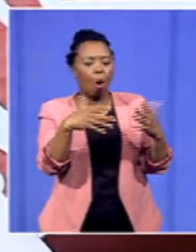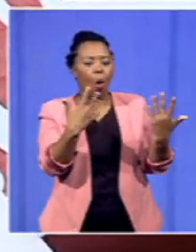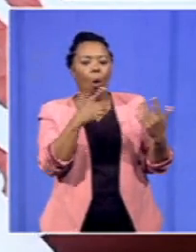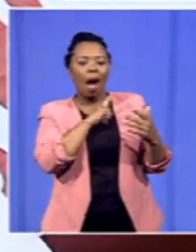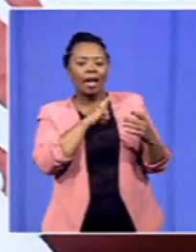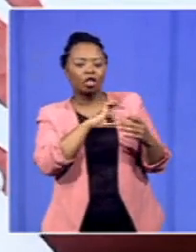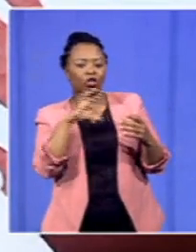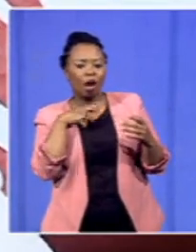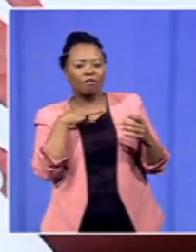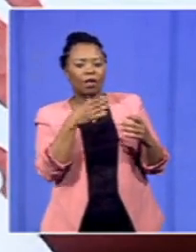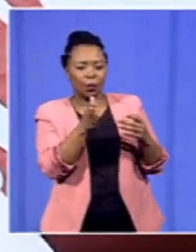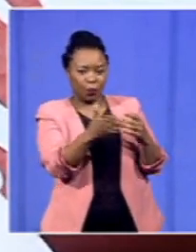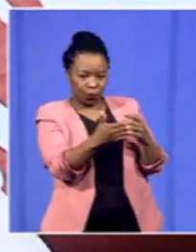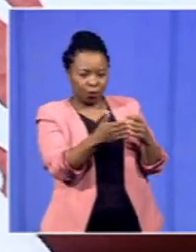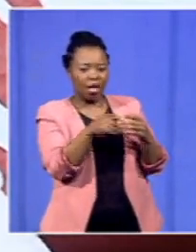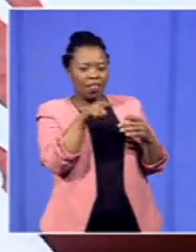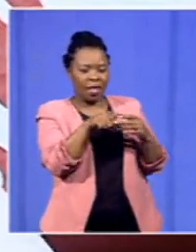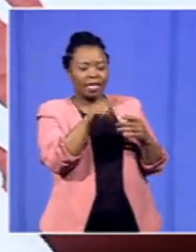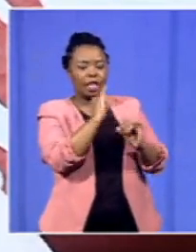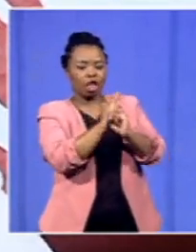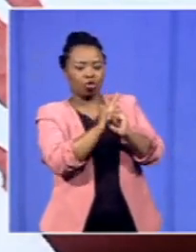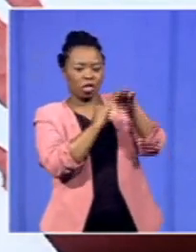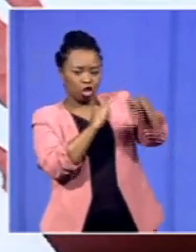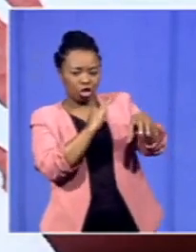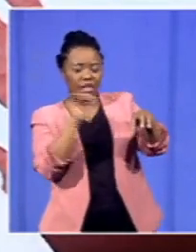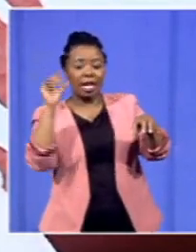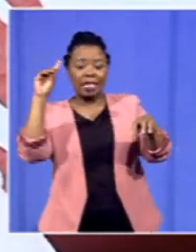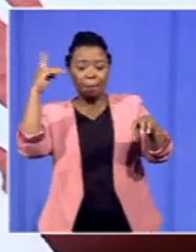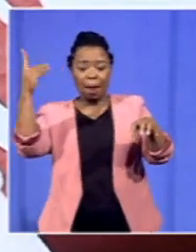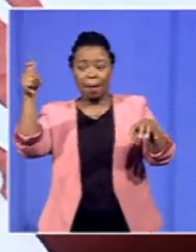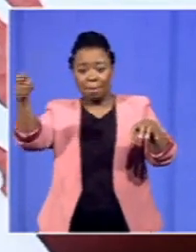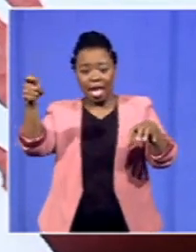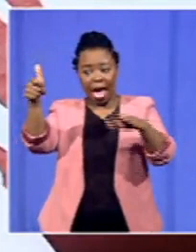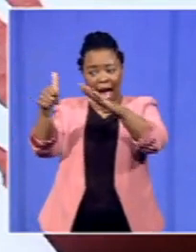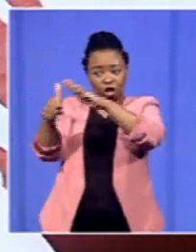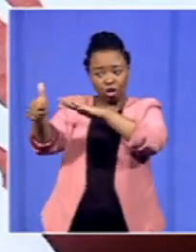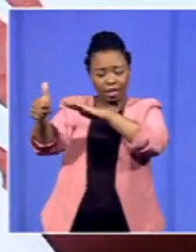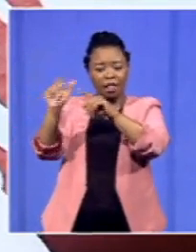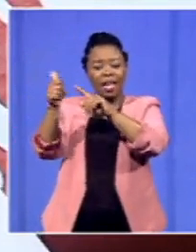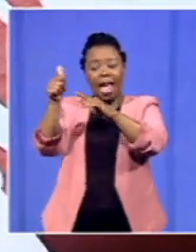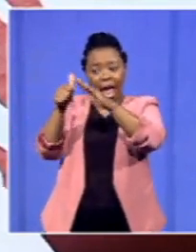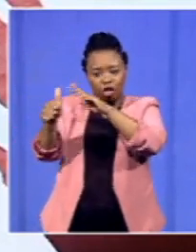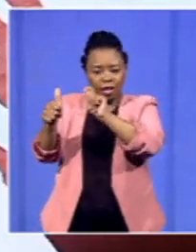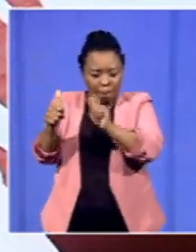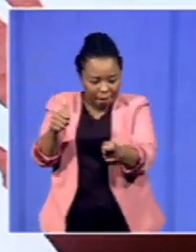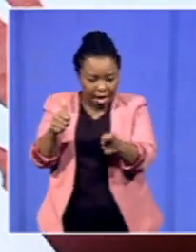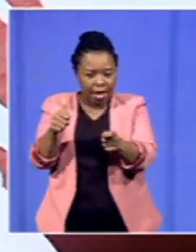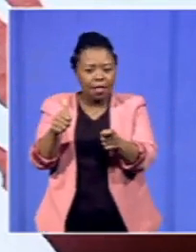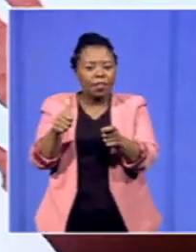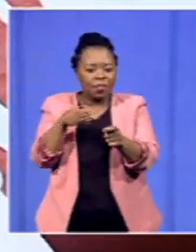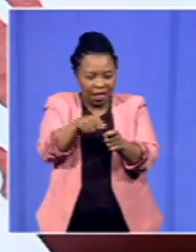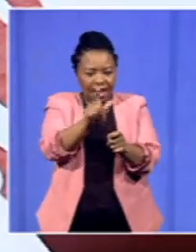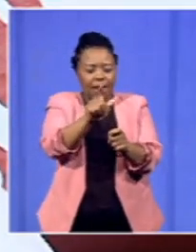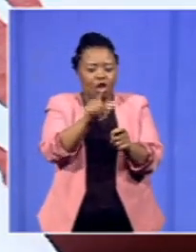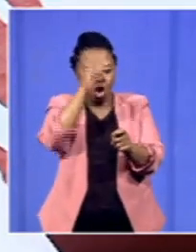staff in that institution. so then the department then pays the agent then the agent pays the agency then the agency pays the nurse